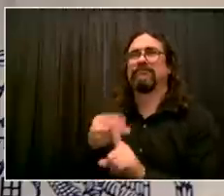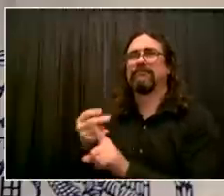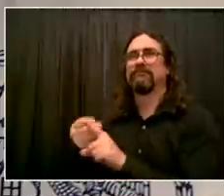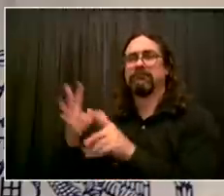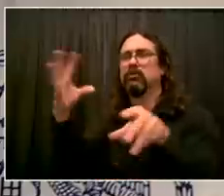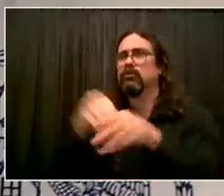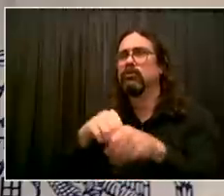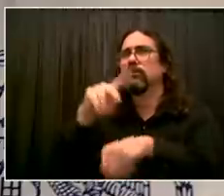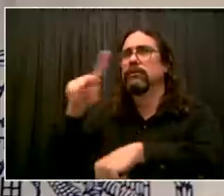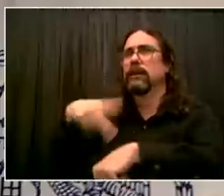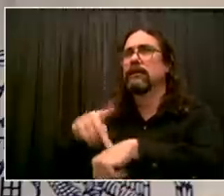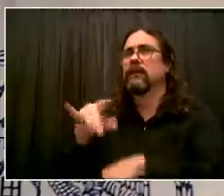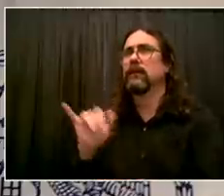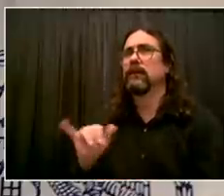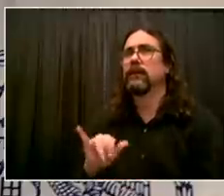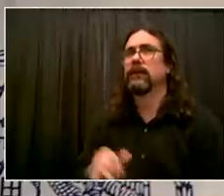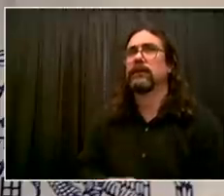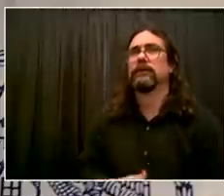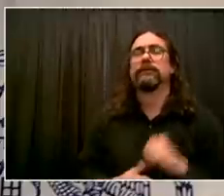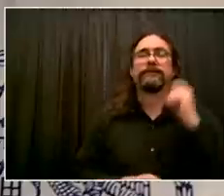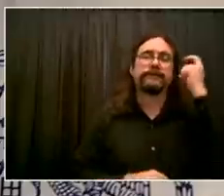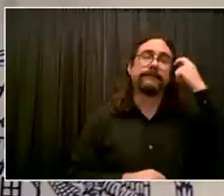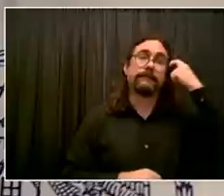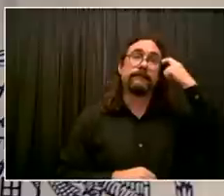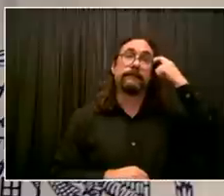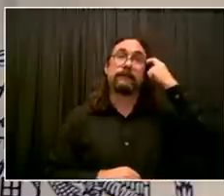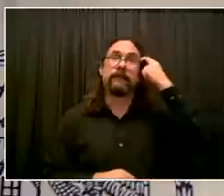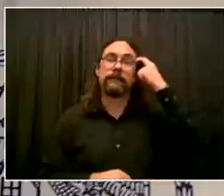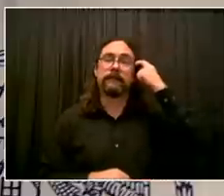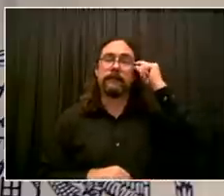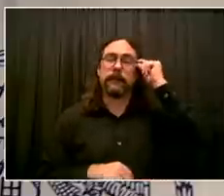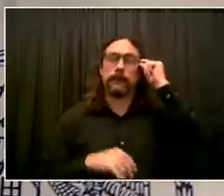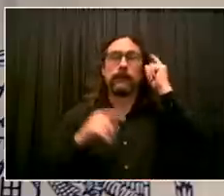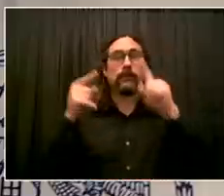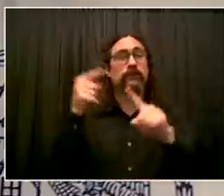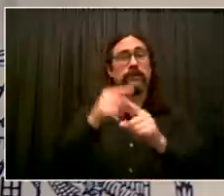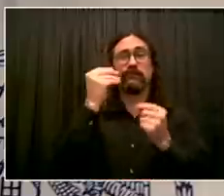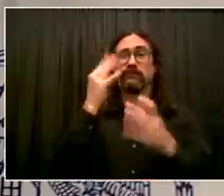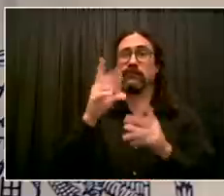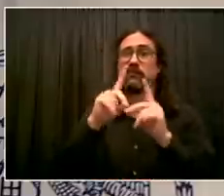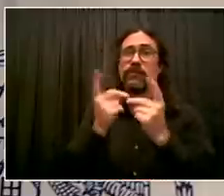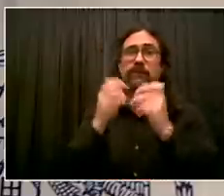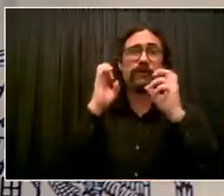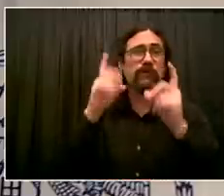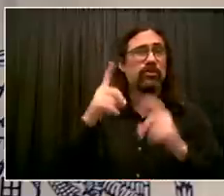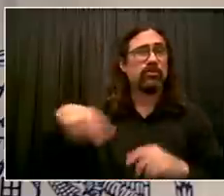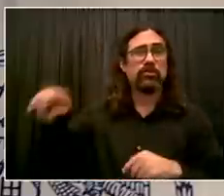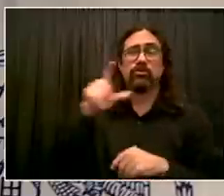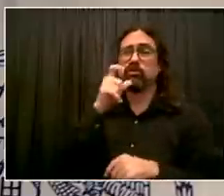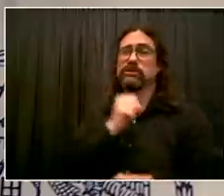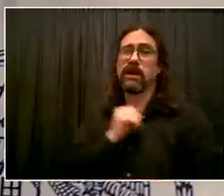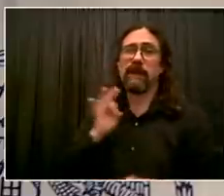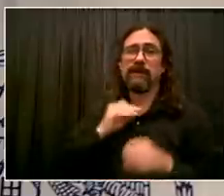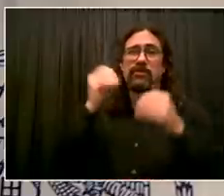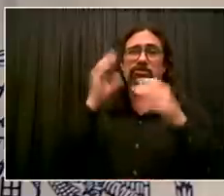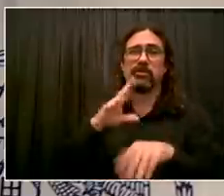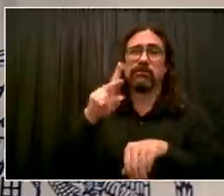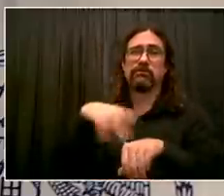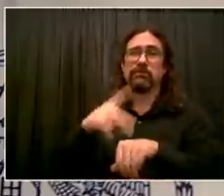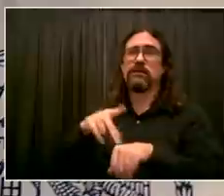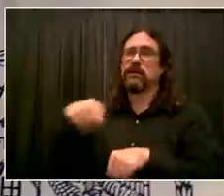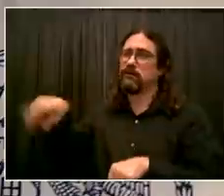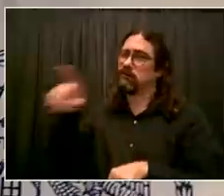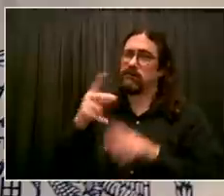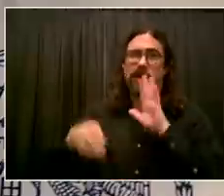higher. They believe that number is closer to 97% for their members. So we would be thrilled as more information comes in to get that number